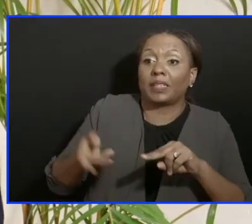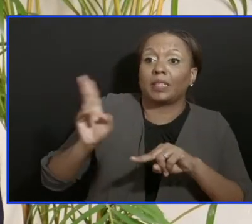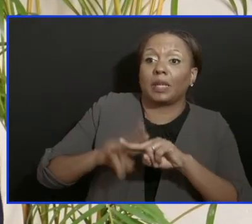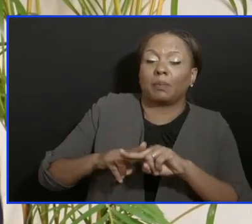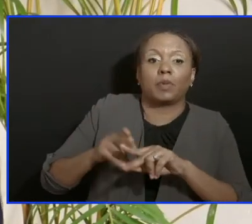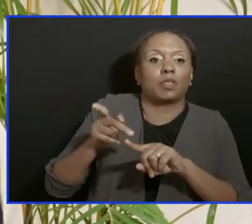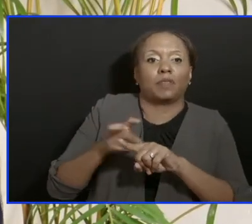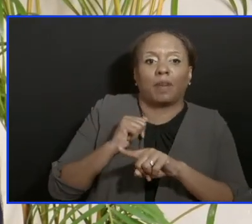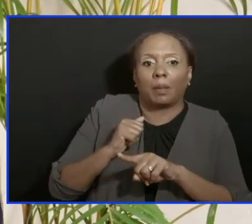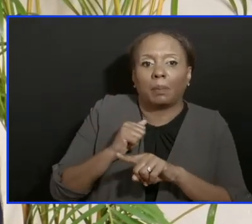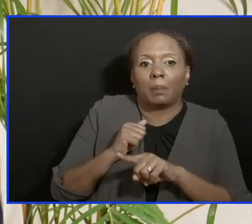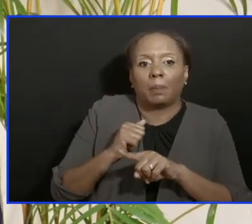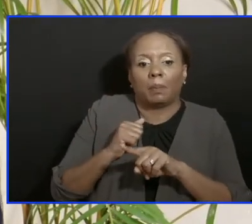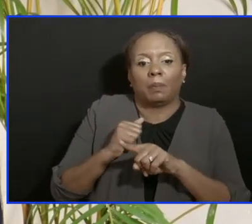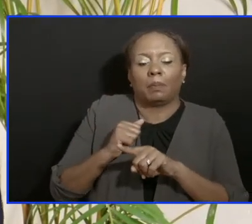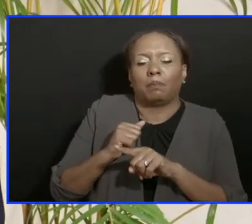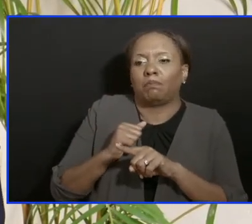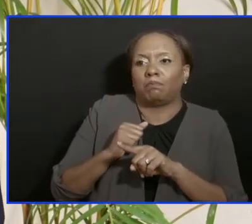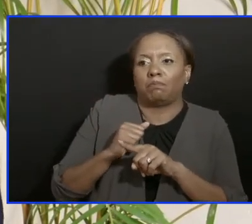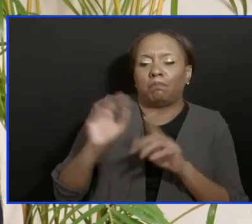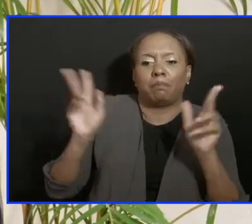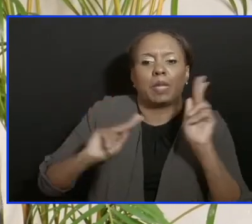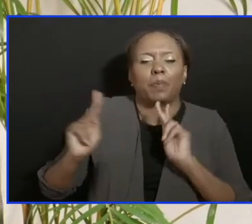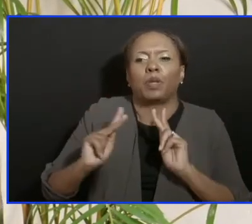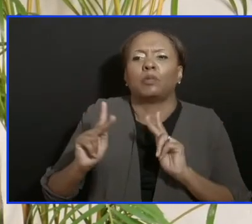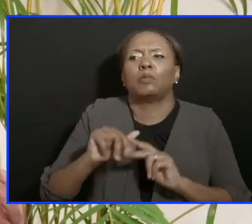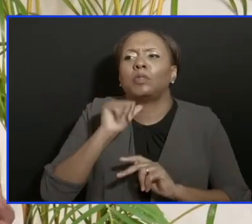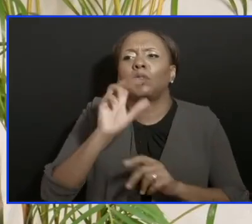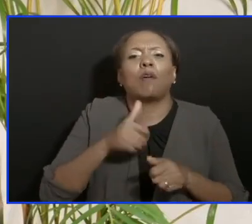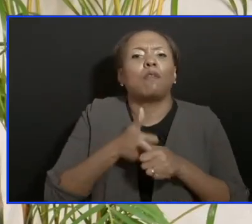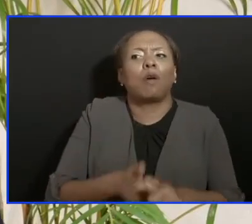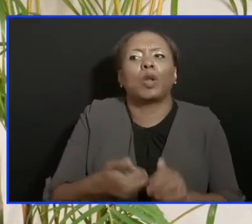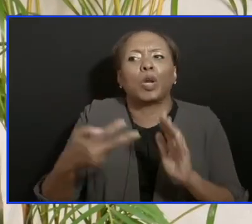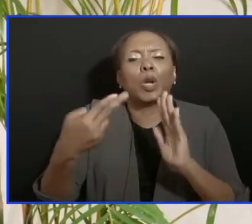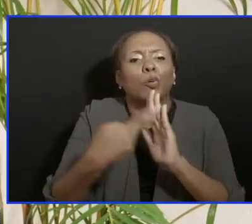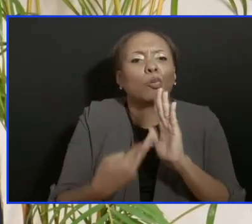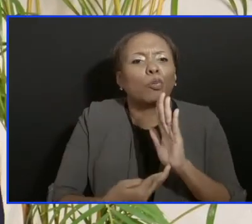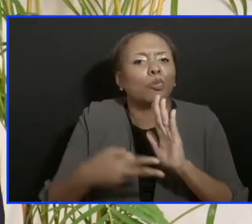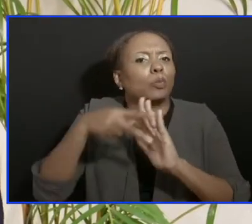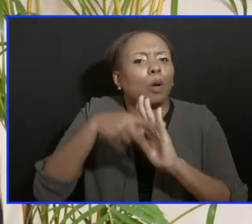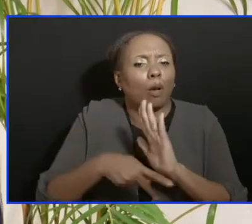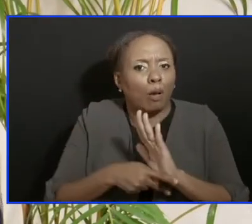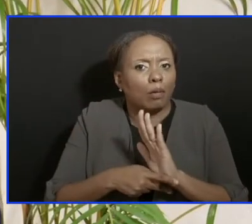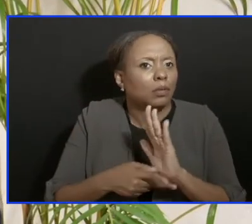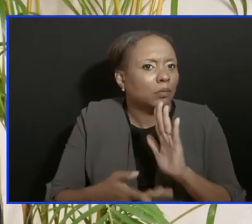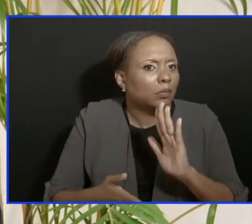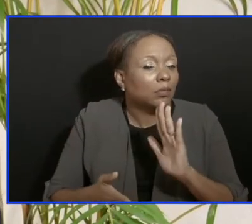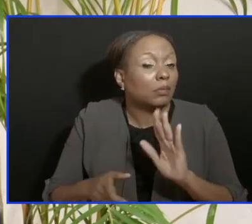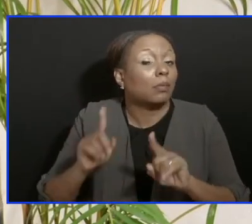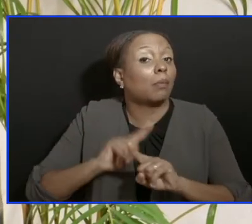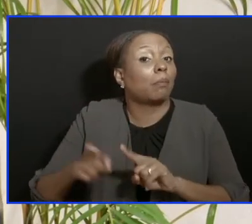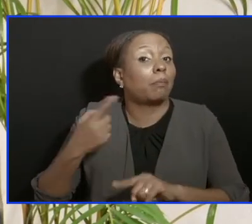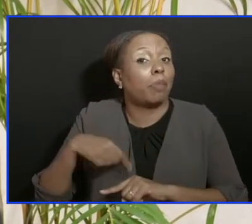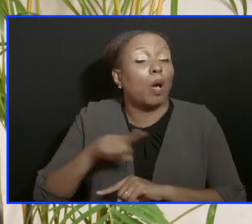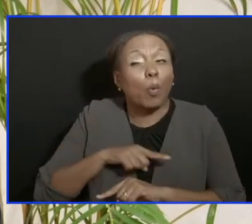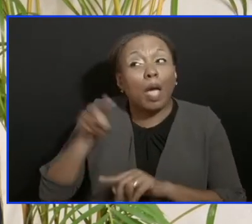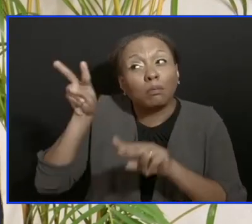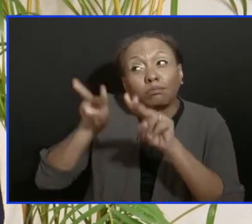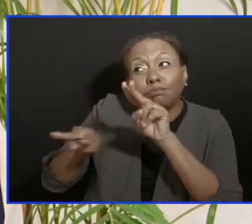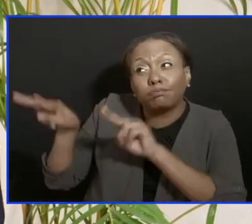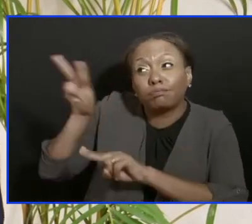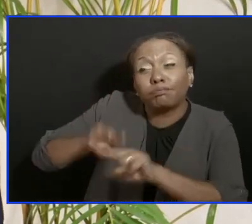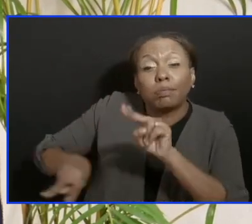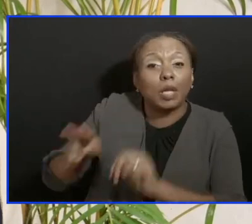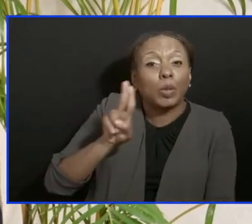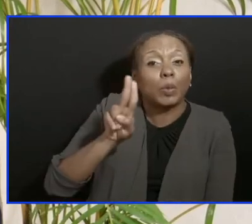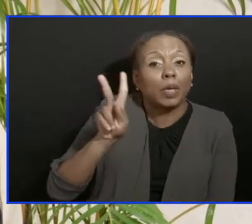that source coming from the UK or indeed any new emerging threat. But we are following it very, very closely.